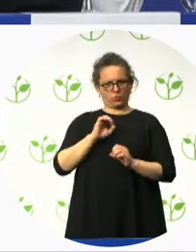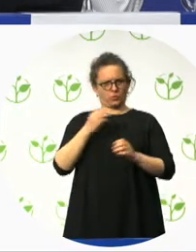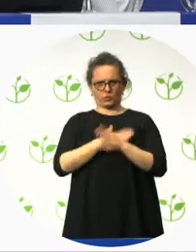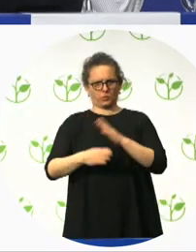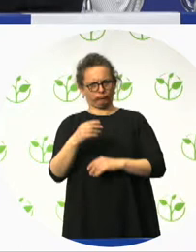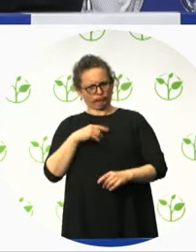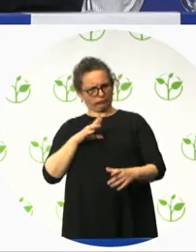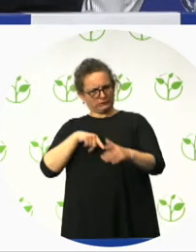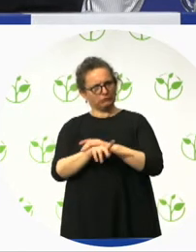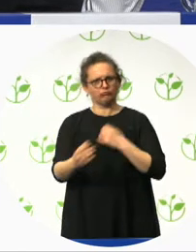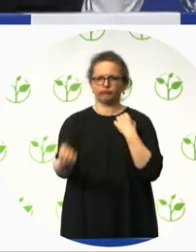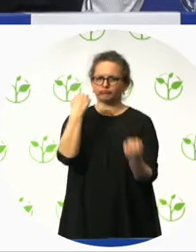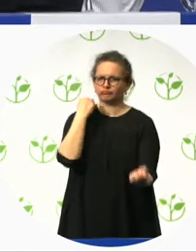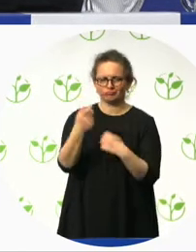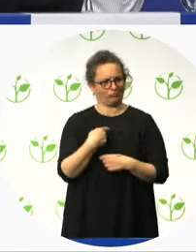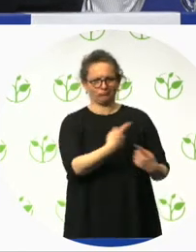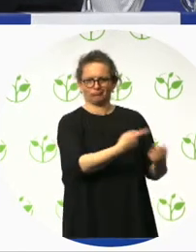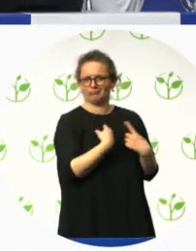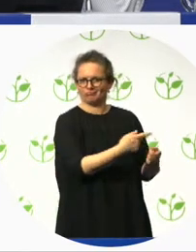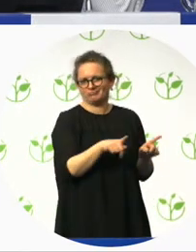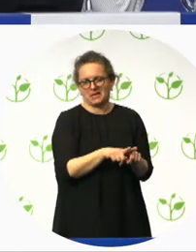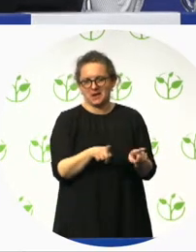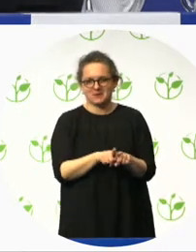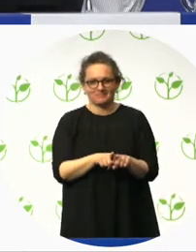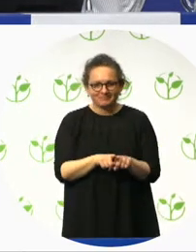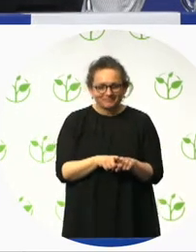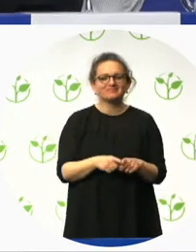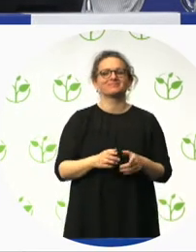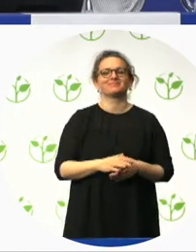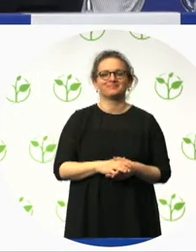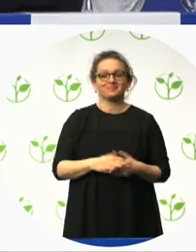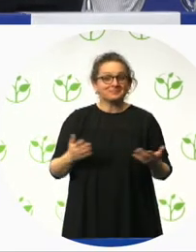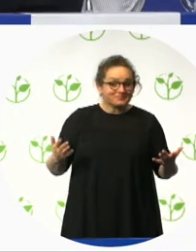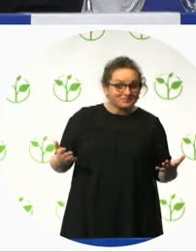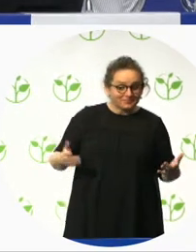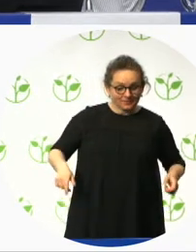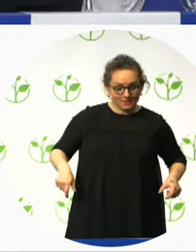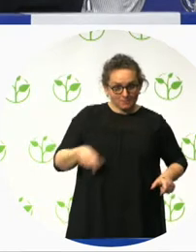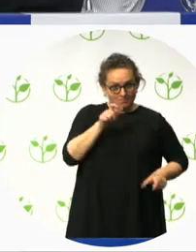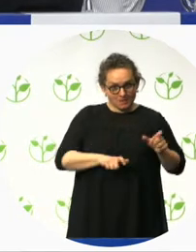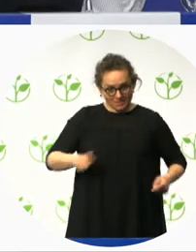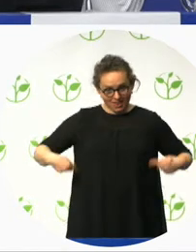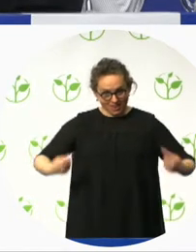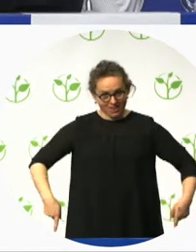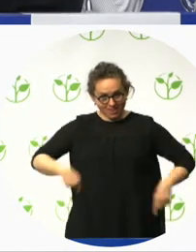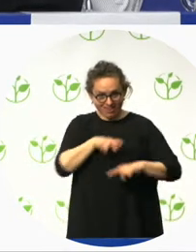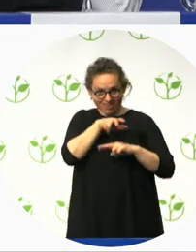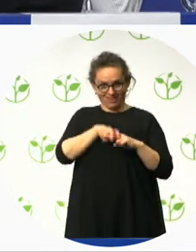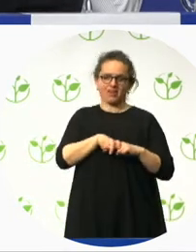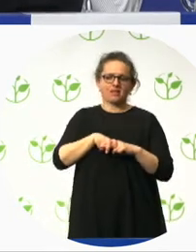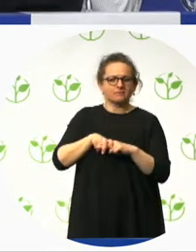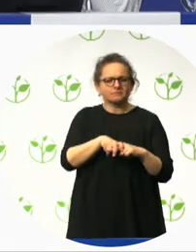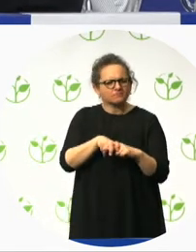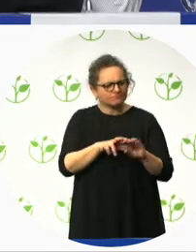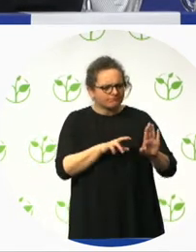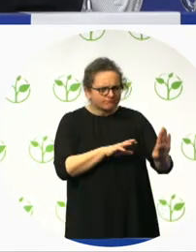early input, is that wheelchair athletes come here. Their sports chair is different from their everyday chair. And so we've included a